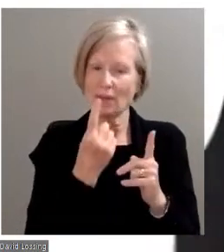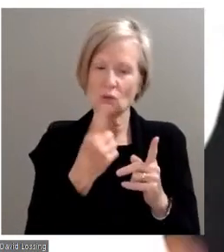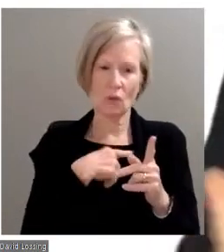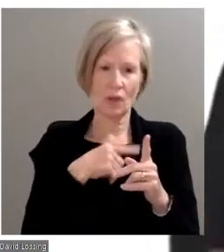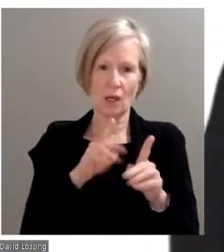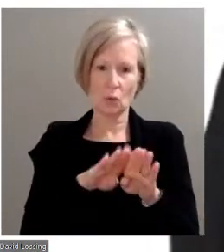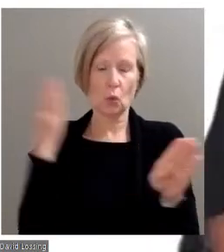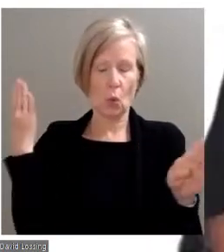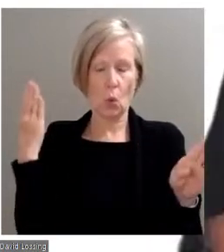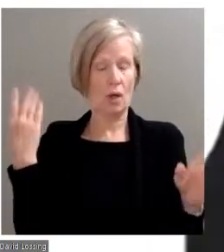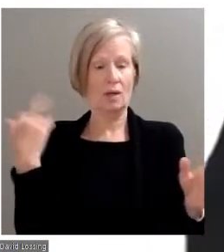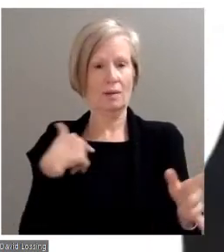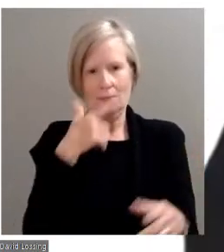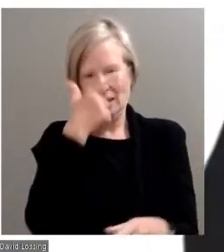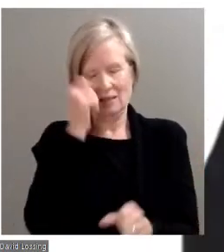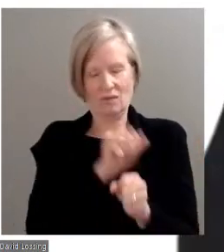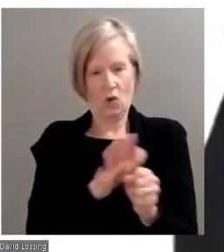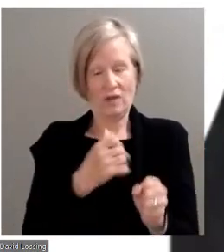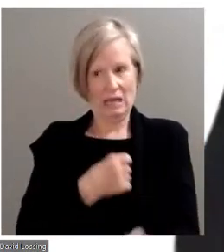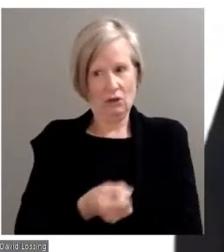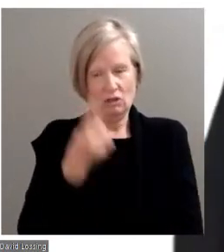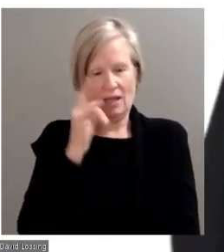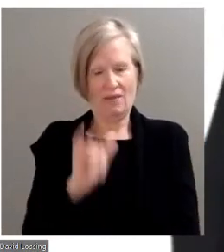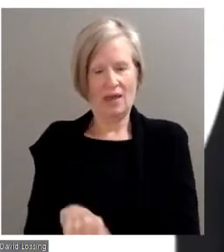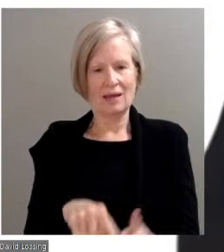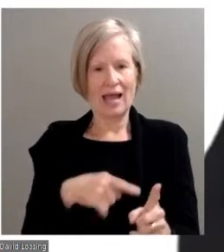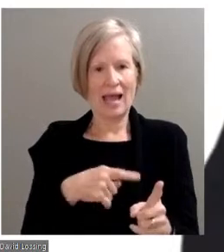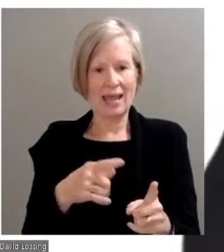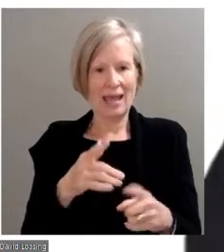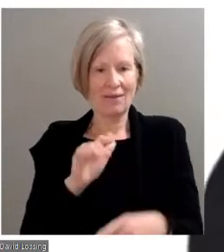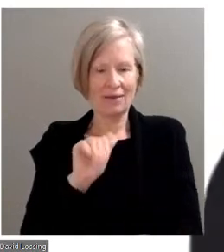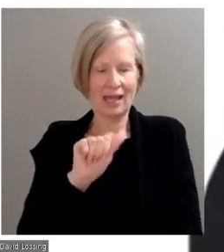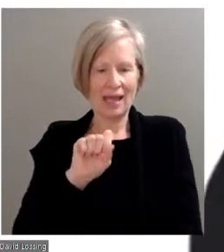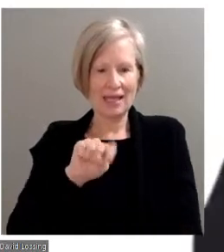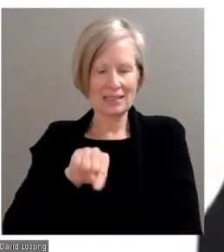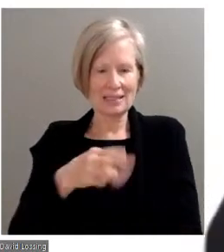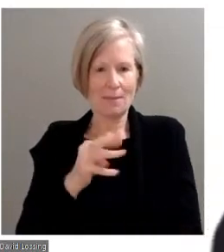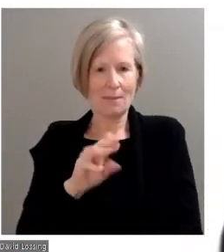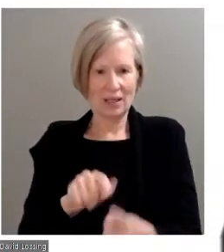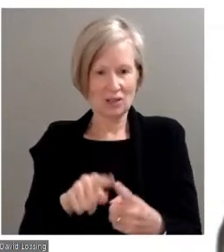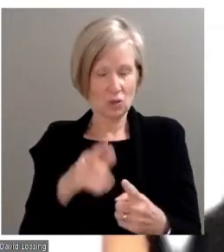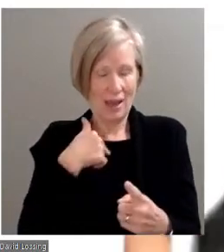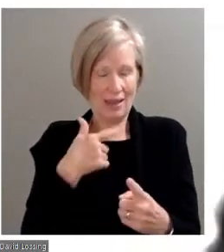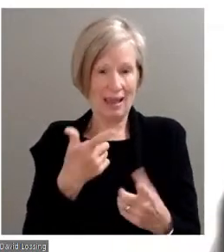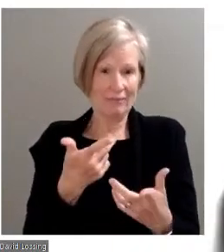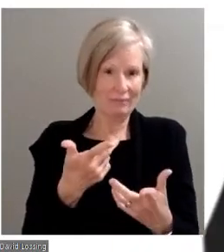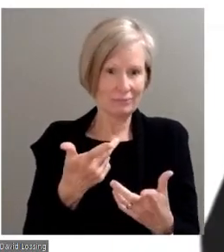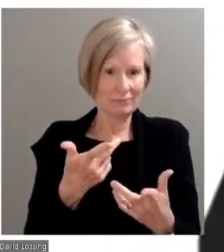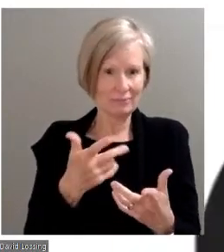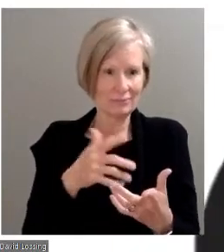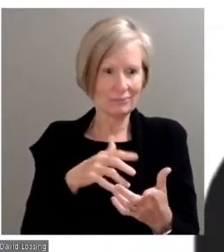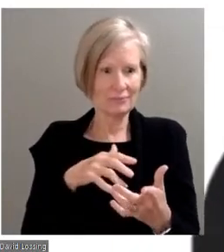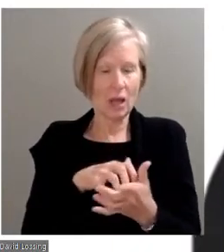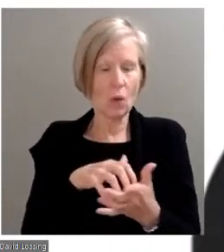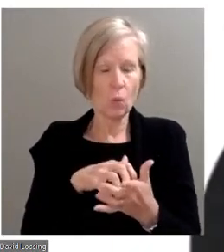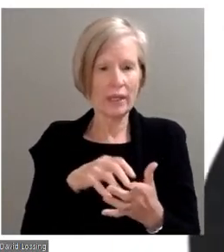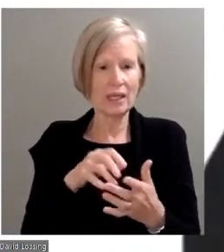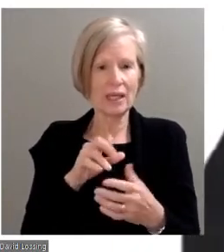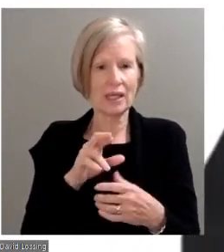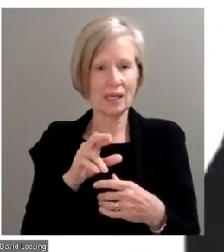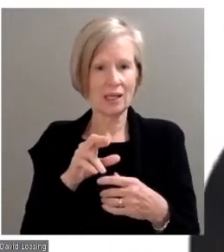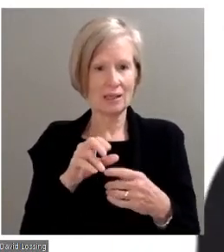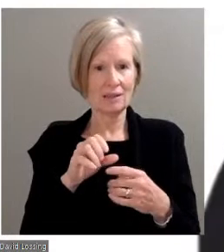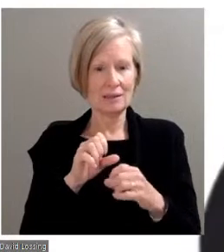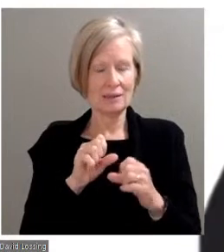COVID. And hey, I totally get that. I mean, I have asthma. So I have a compromised respiratory system. So I kind of avoid crowds as much as I can get away